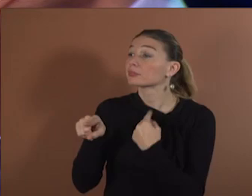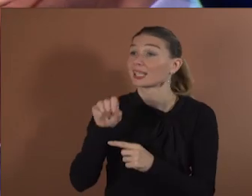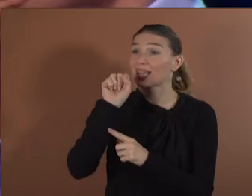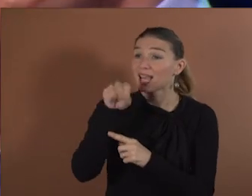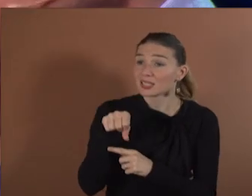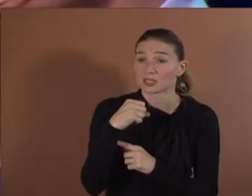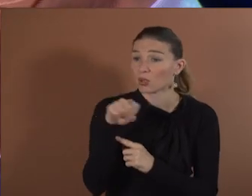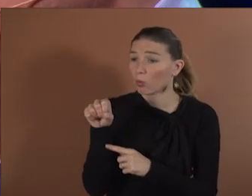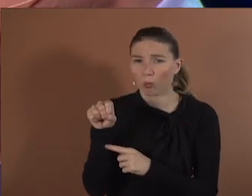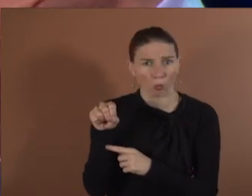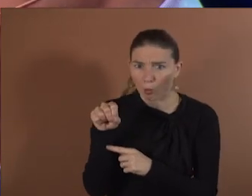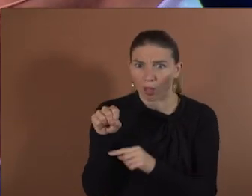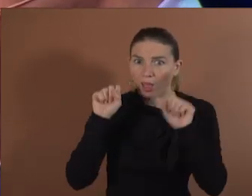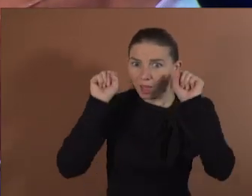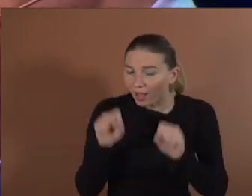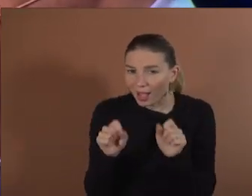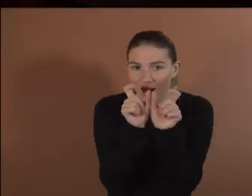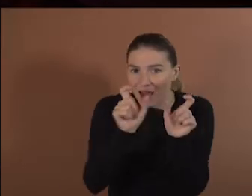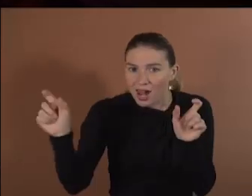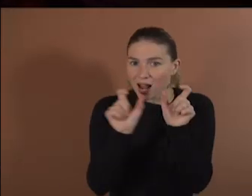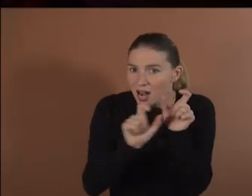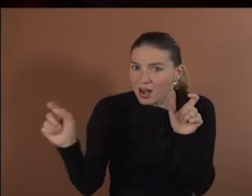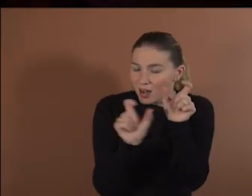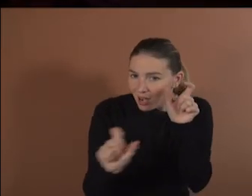a voice with this real-time brain imaging technique.